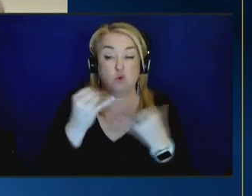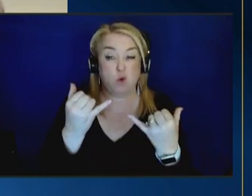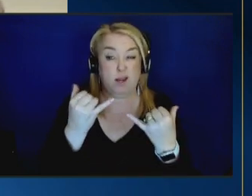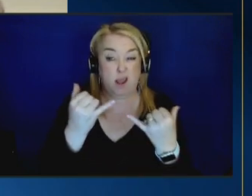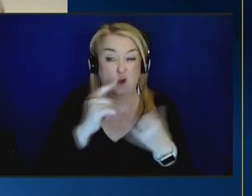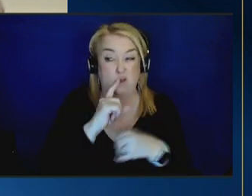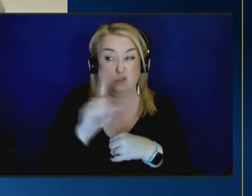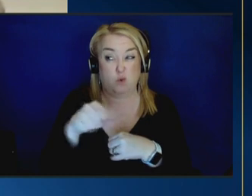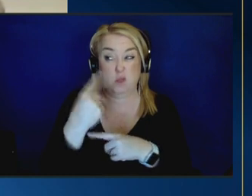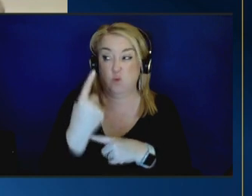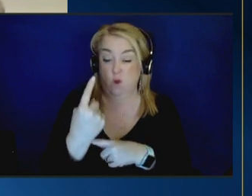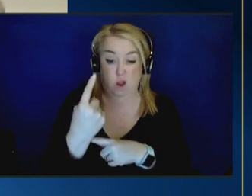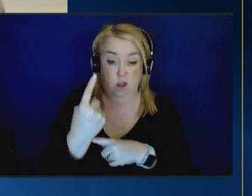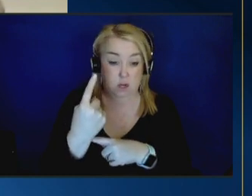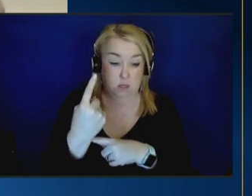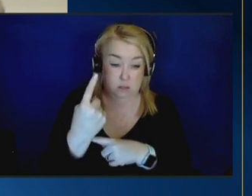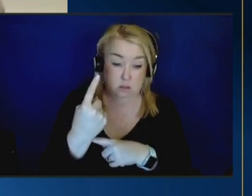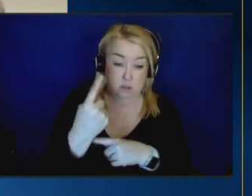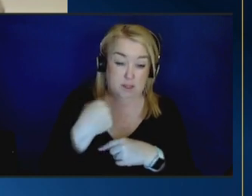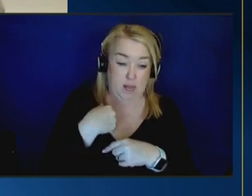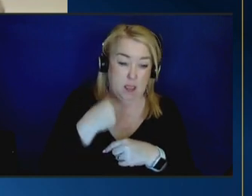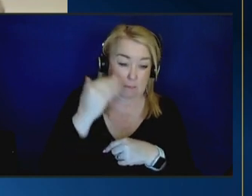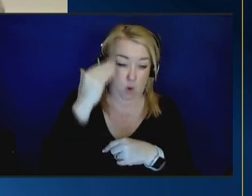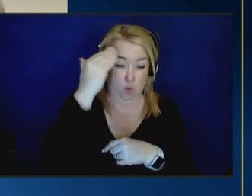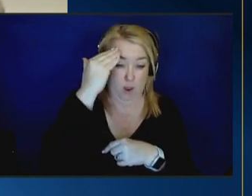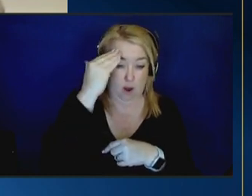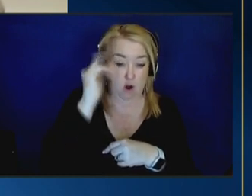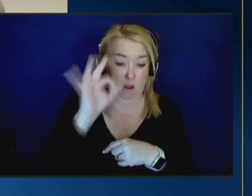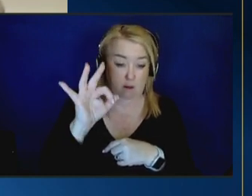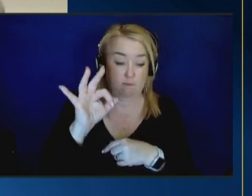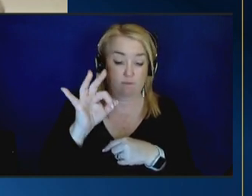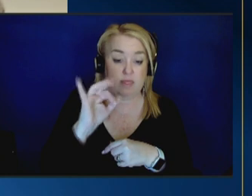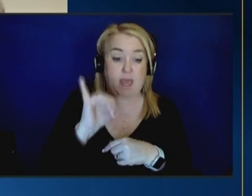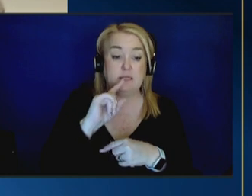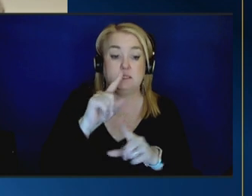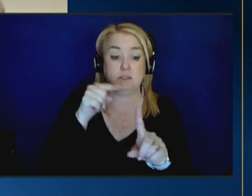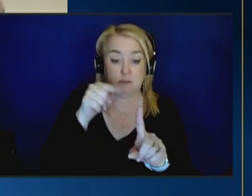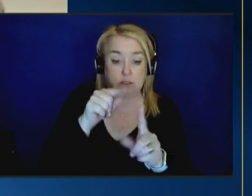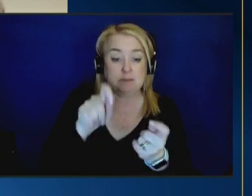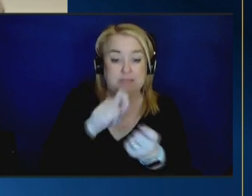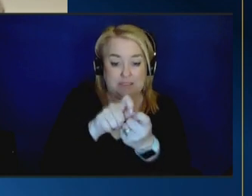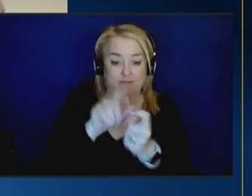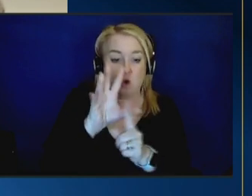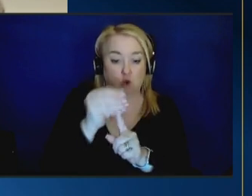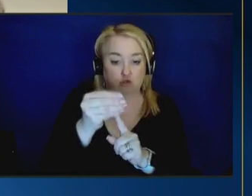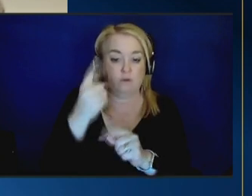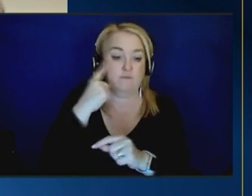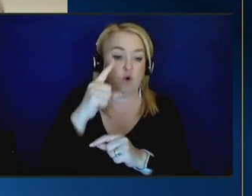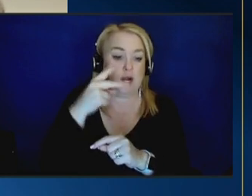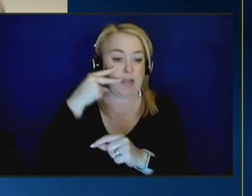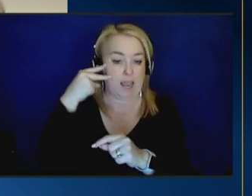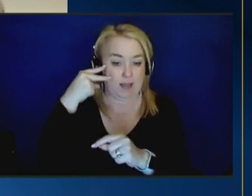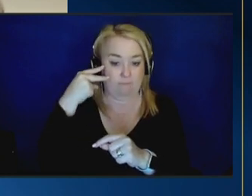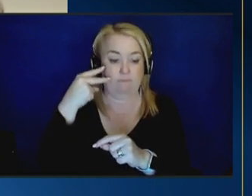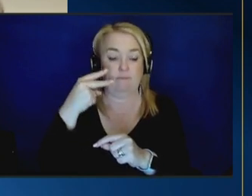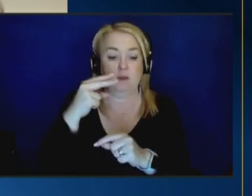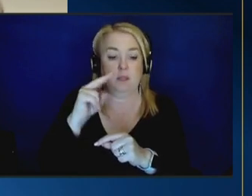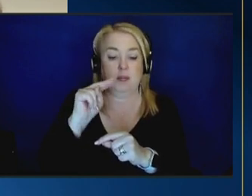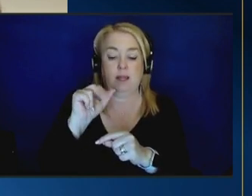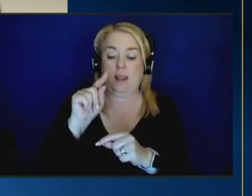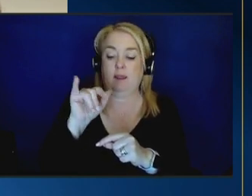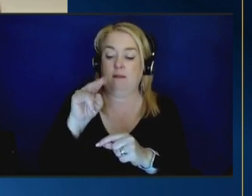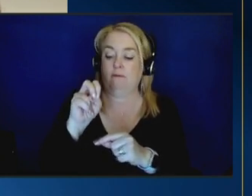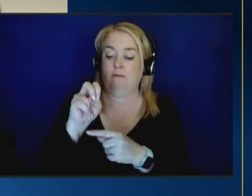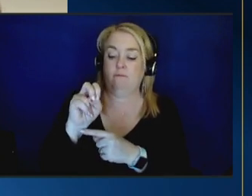program in the clearinghouse that i'm aware of that is a culturally specific program for native communities it's the native spirit program